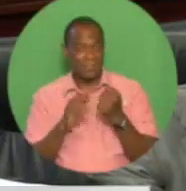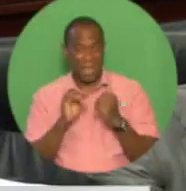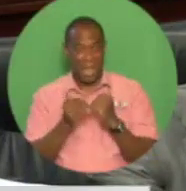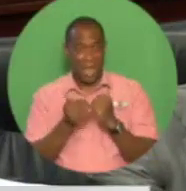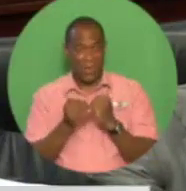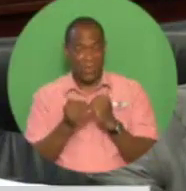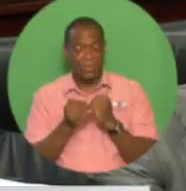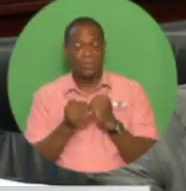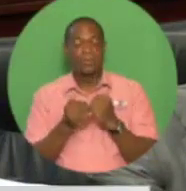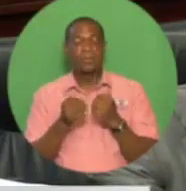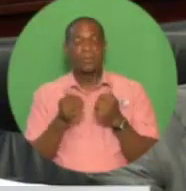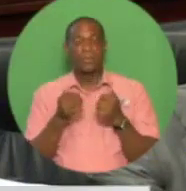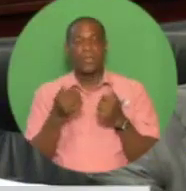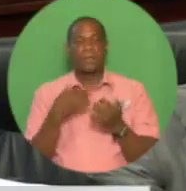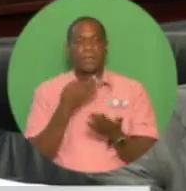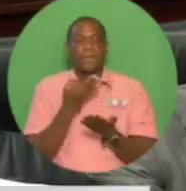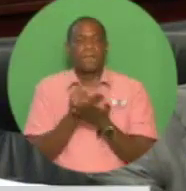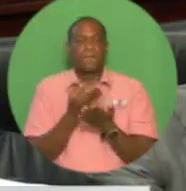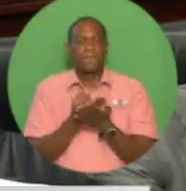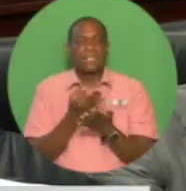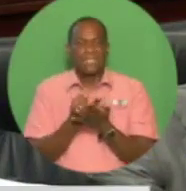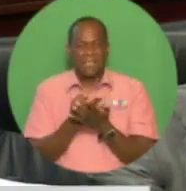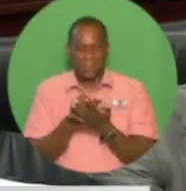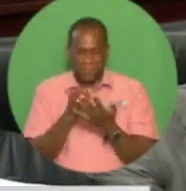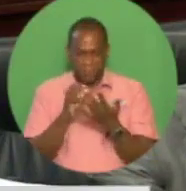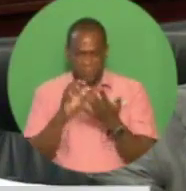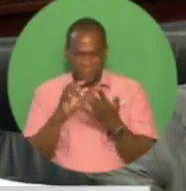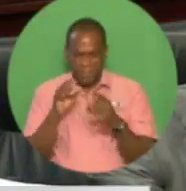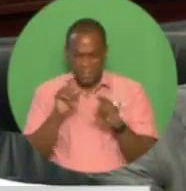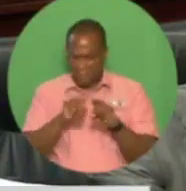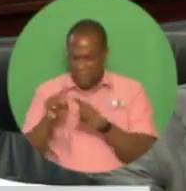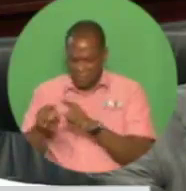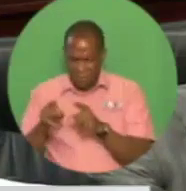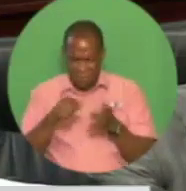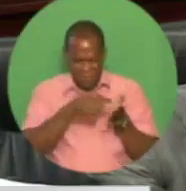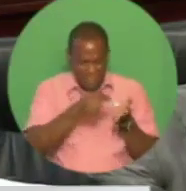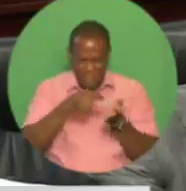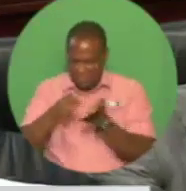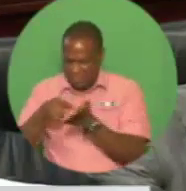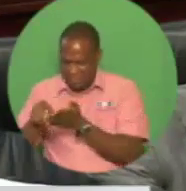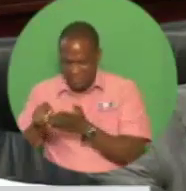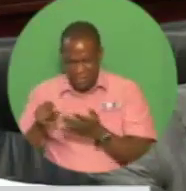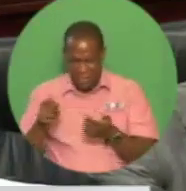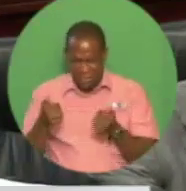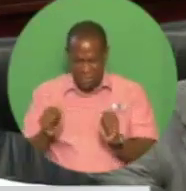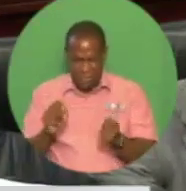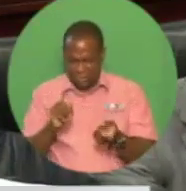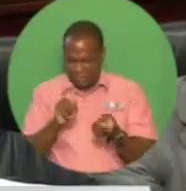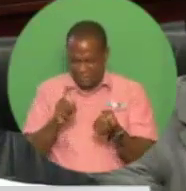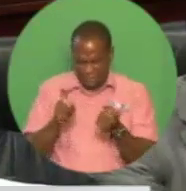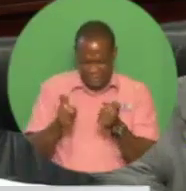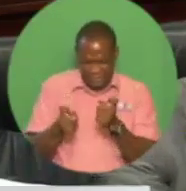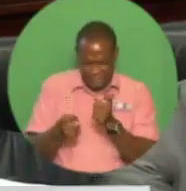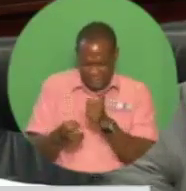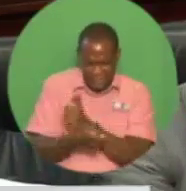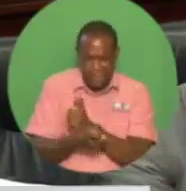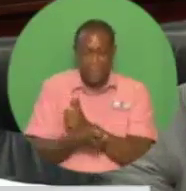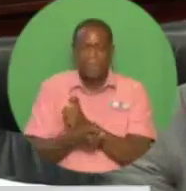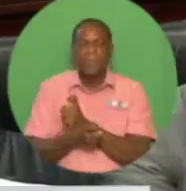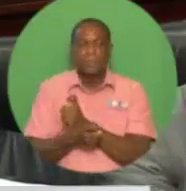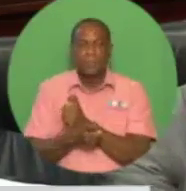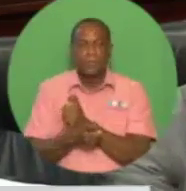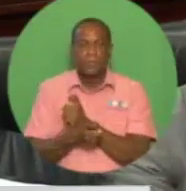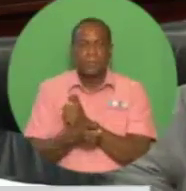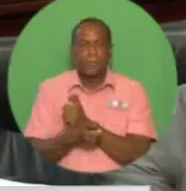expenditure without unnecessary disruptions in the unemployment rate. It was in the context of